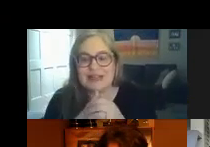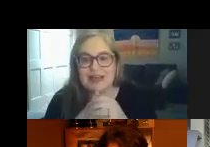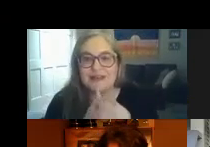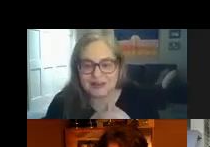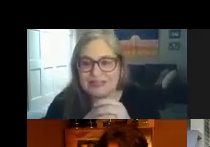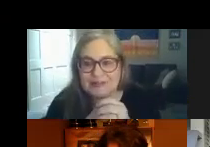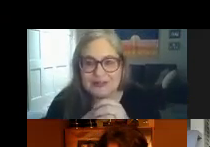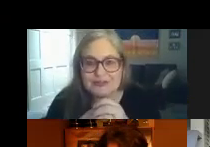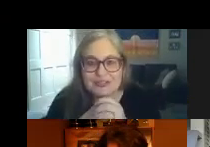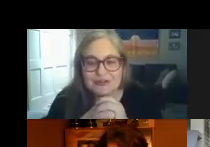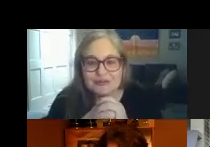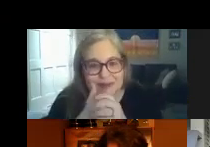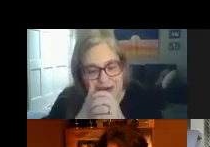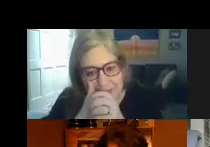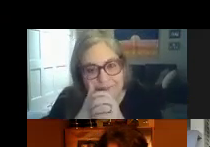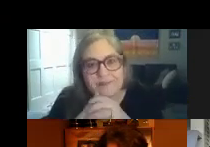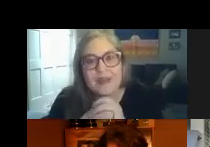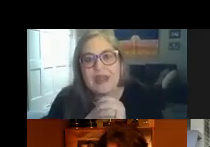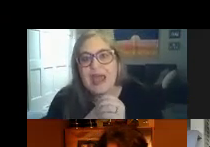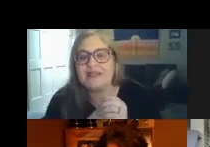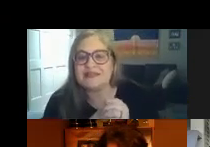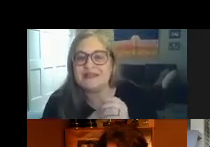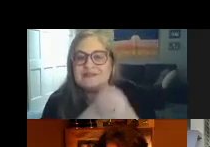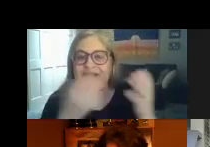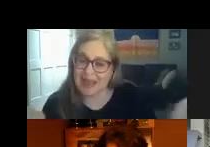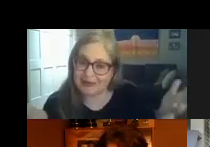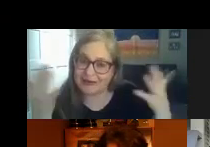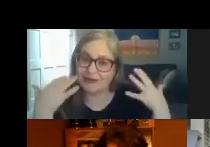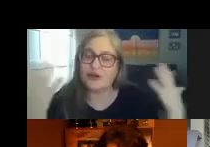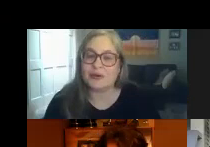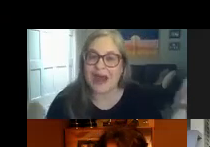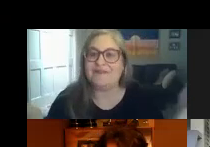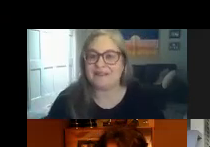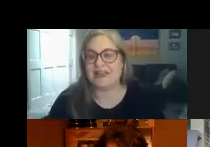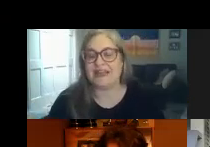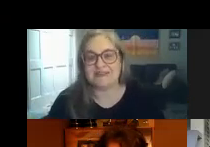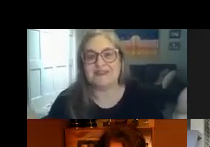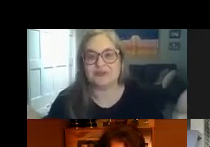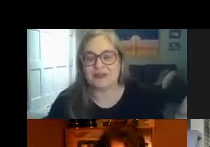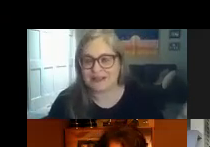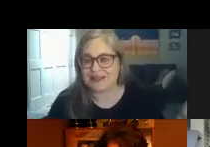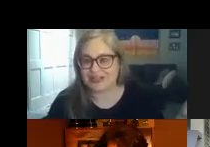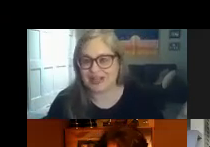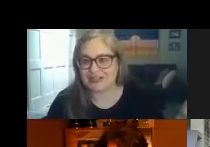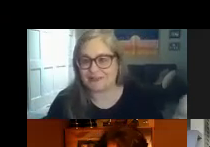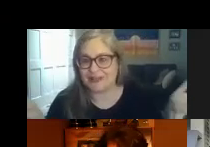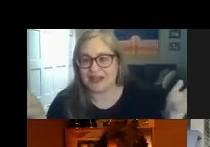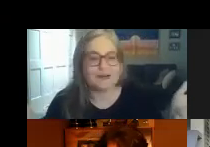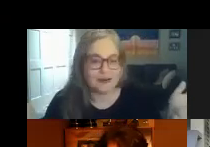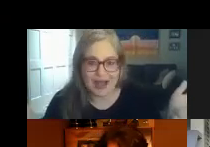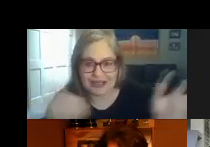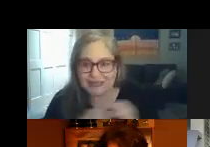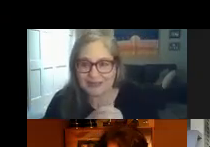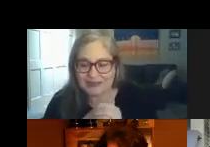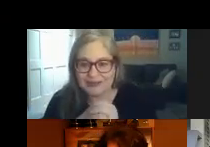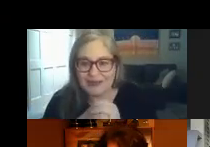comes together and the team includes you the parent and that team together crafts an individualized education plan